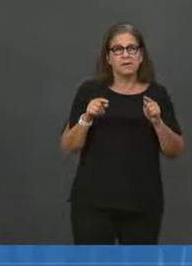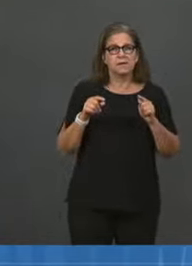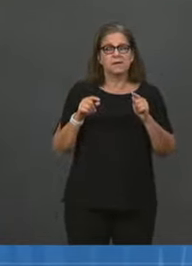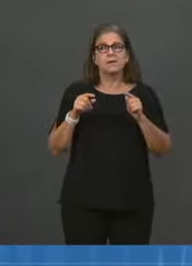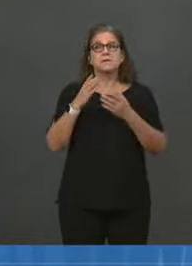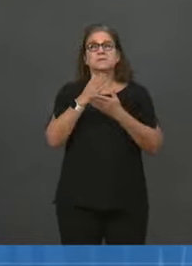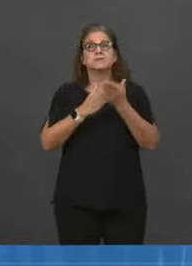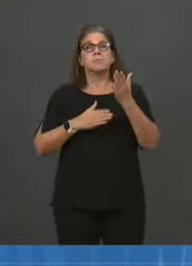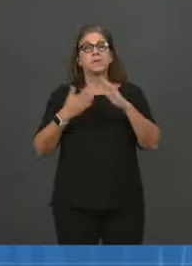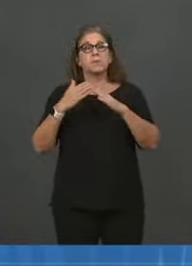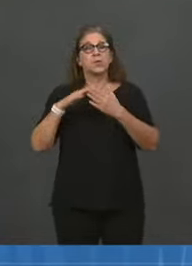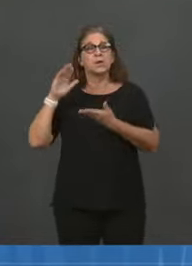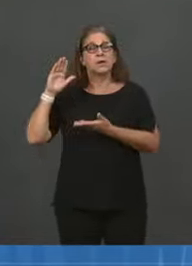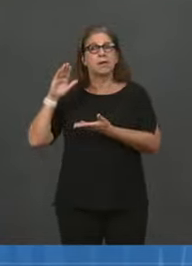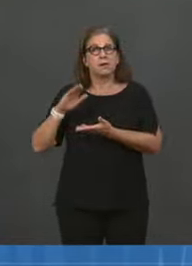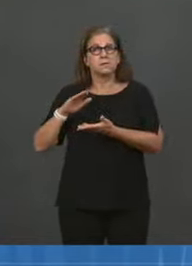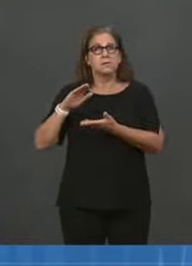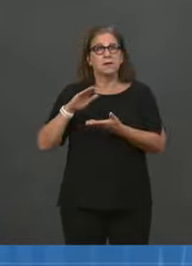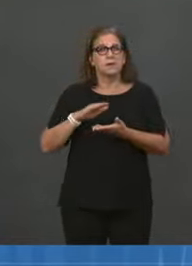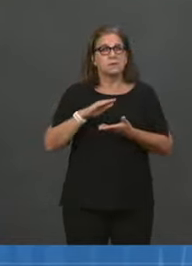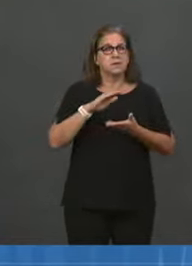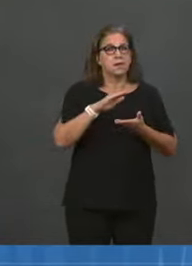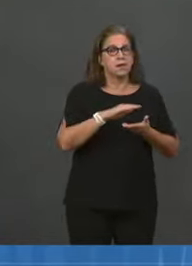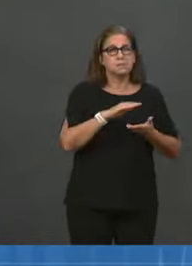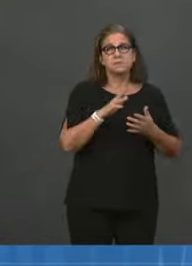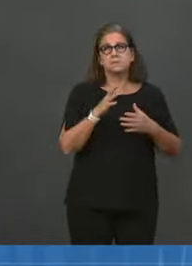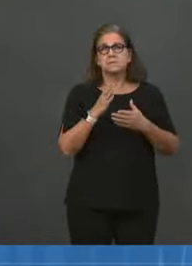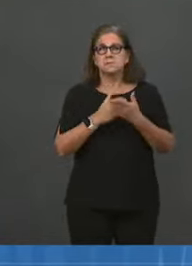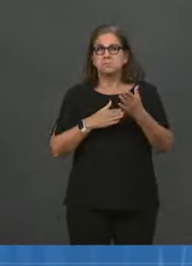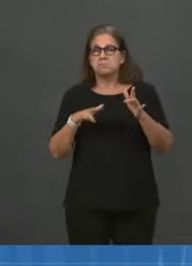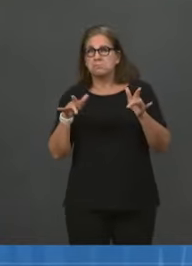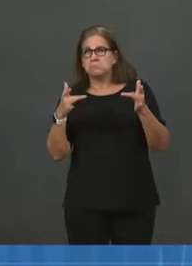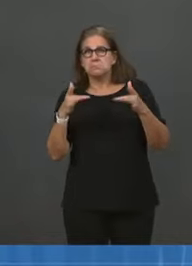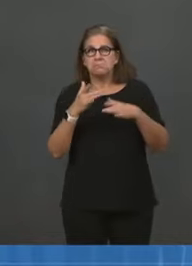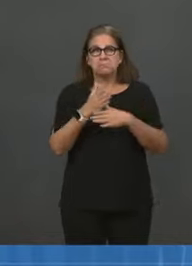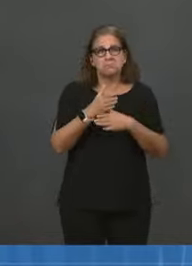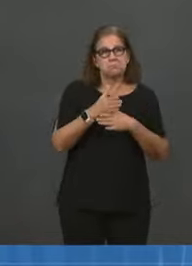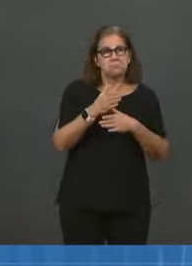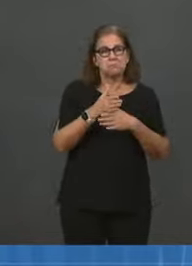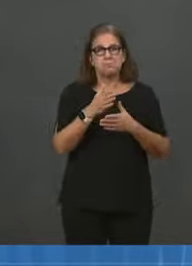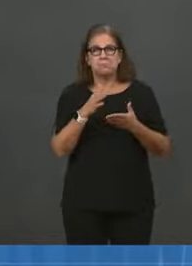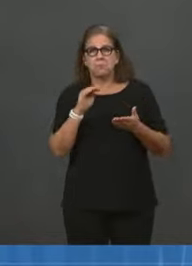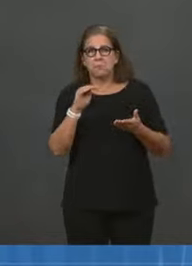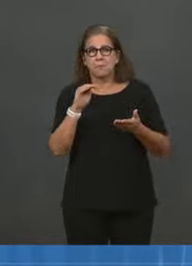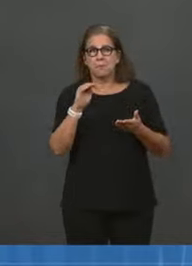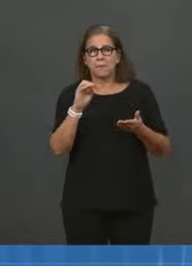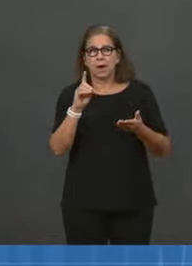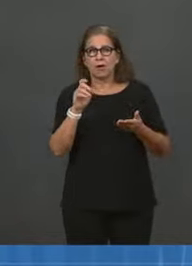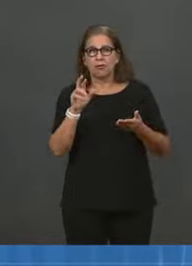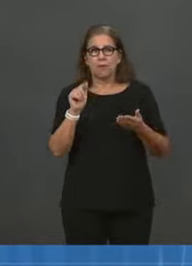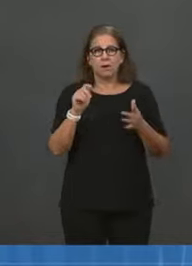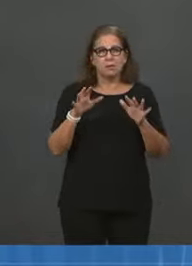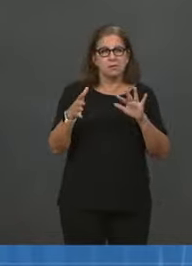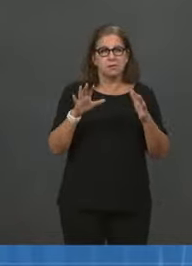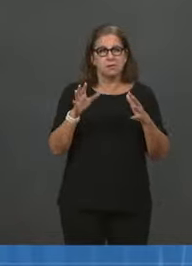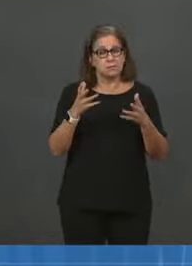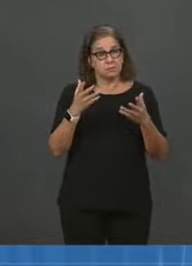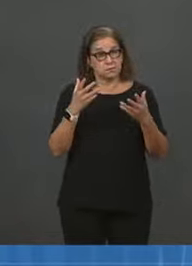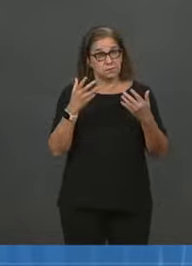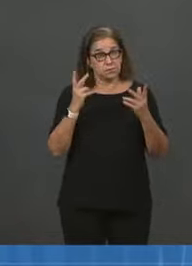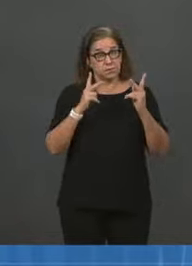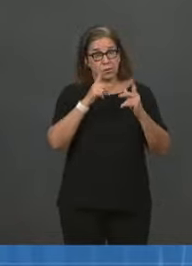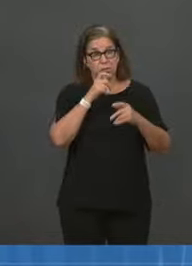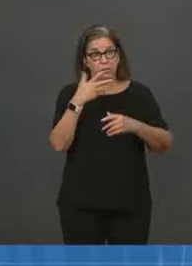moderate community transmission, is it still the recommendation that people who are fully vaccinated can go without wearing